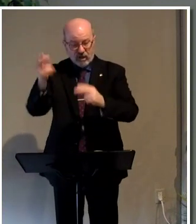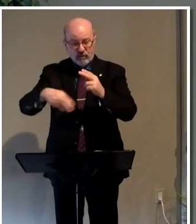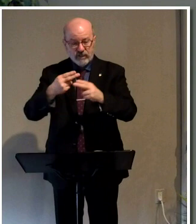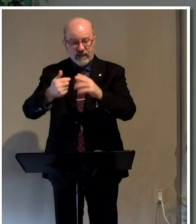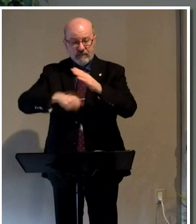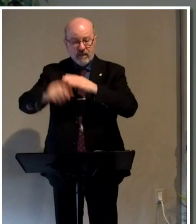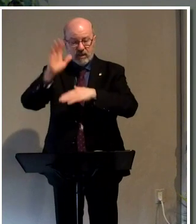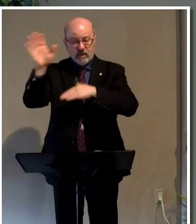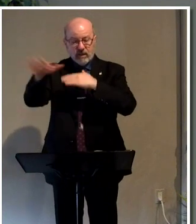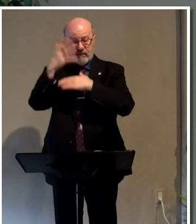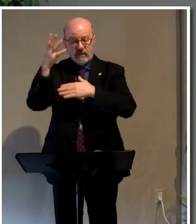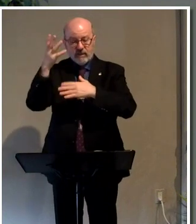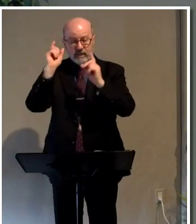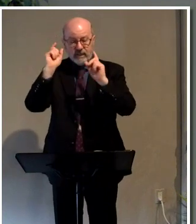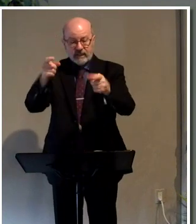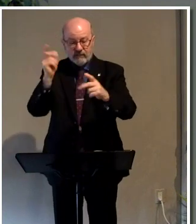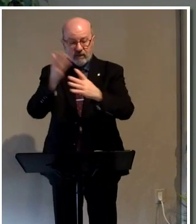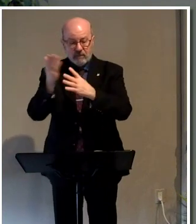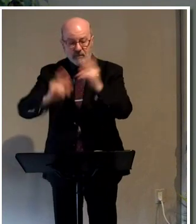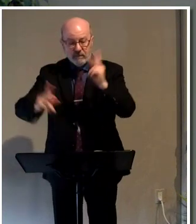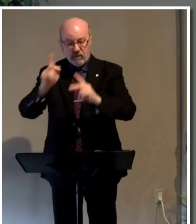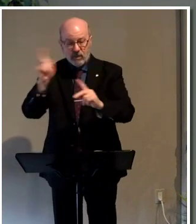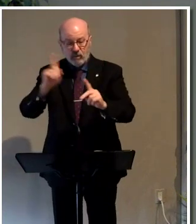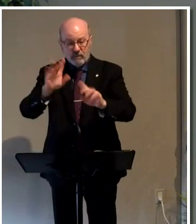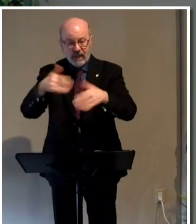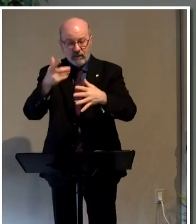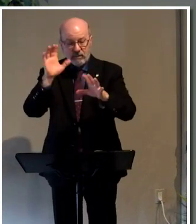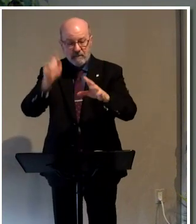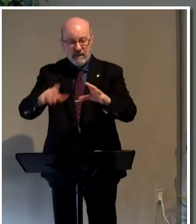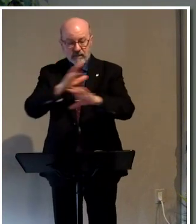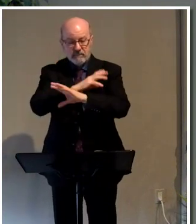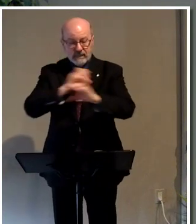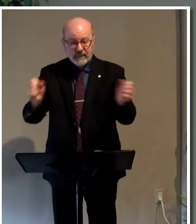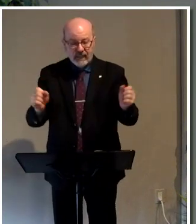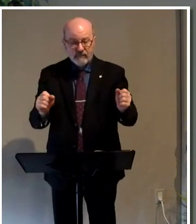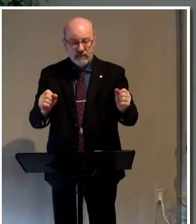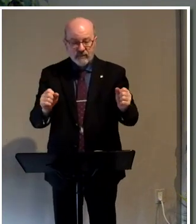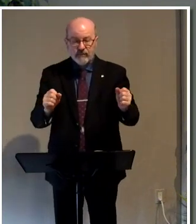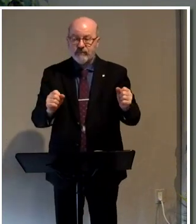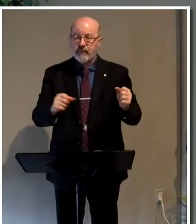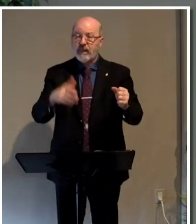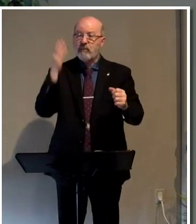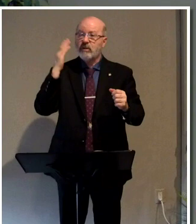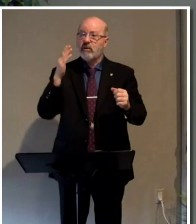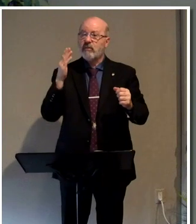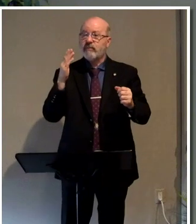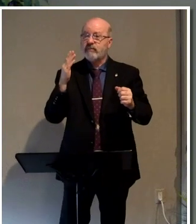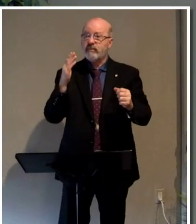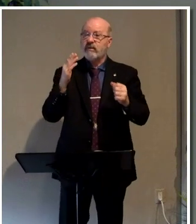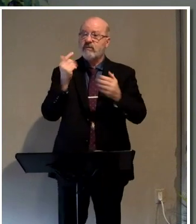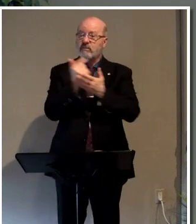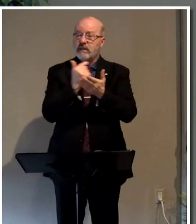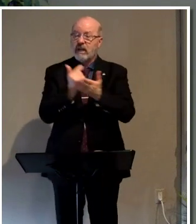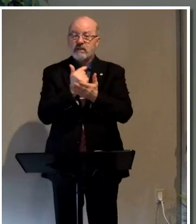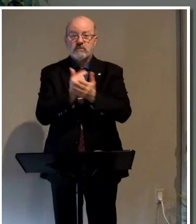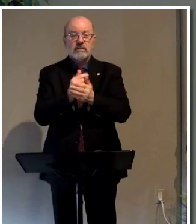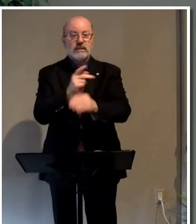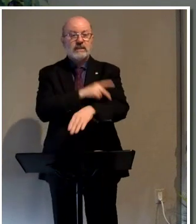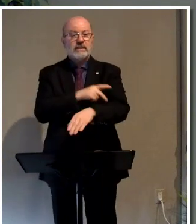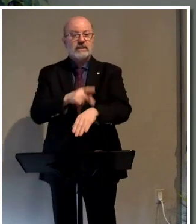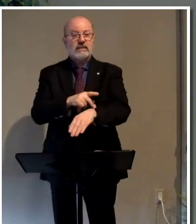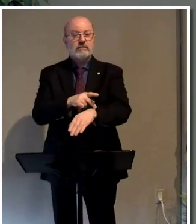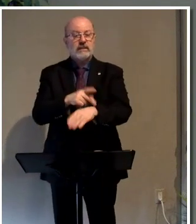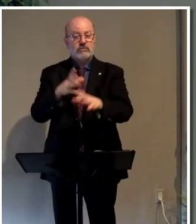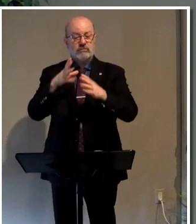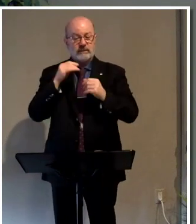none other name under heaven given among men whereby we must be saved. And we know from the Gospels that Peter would have